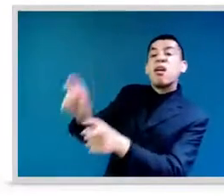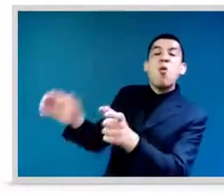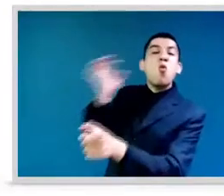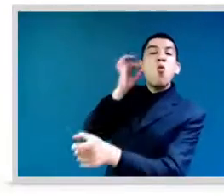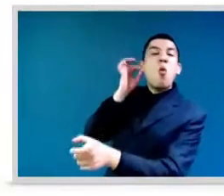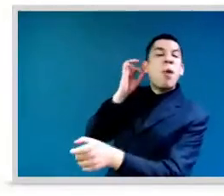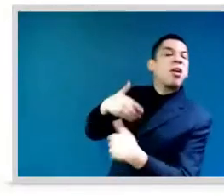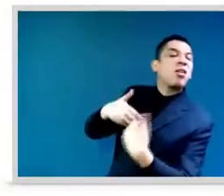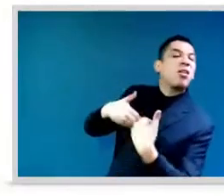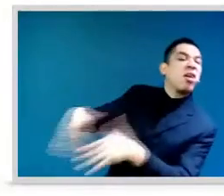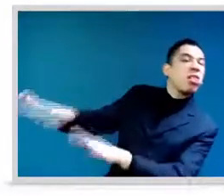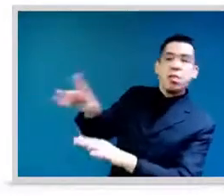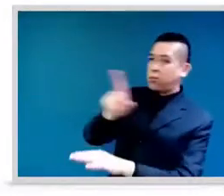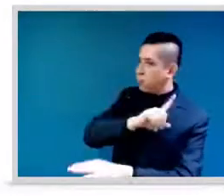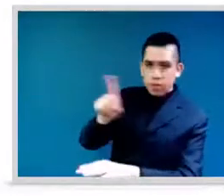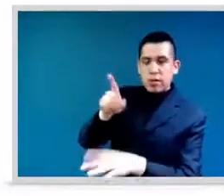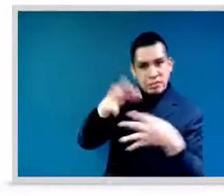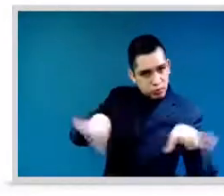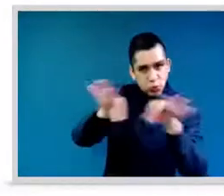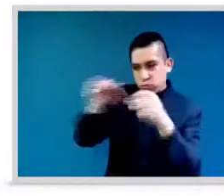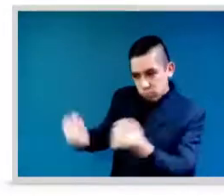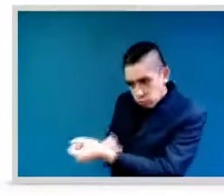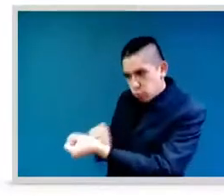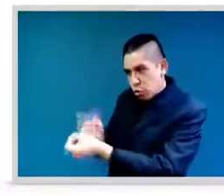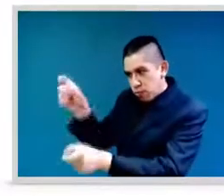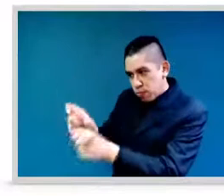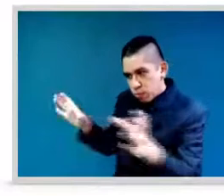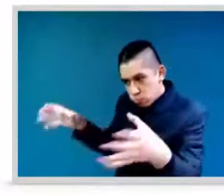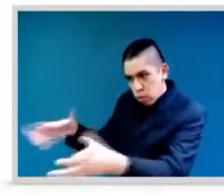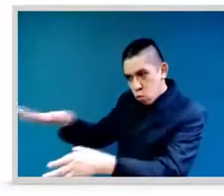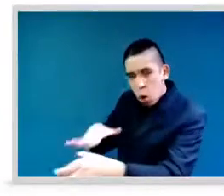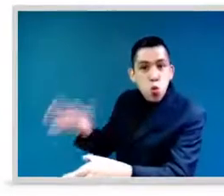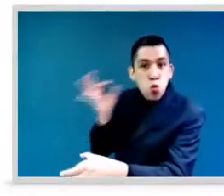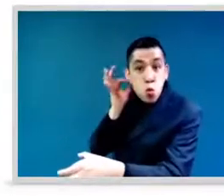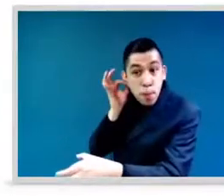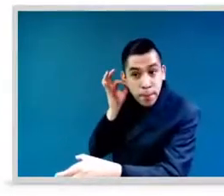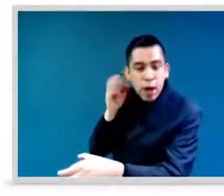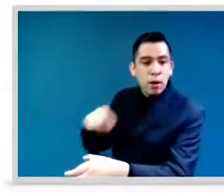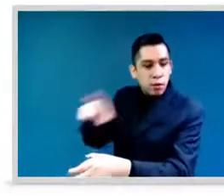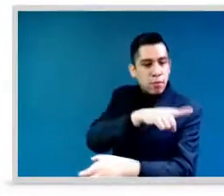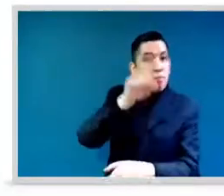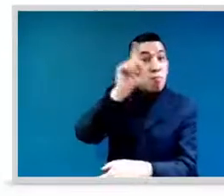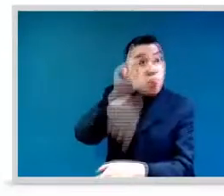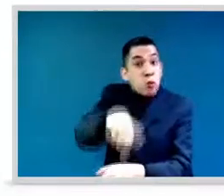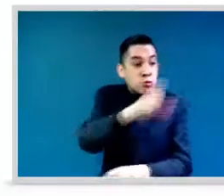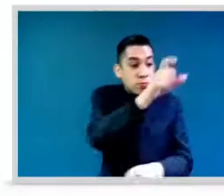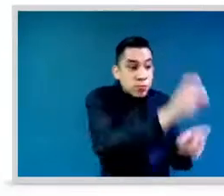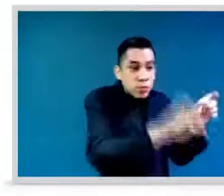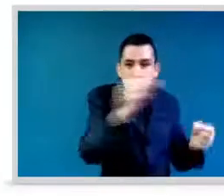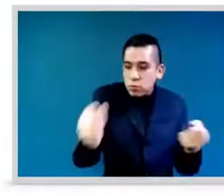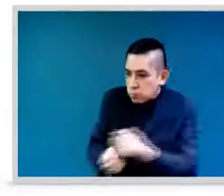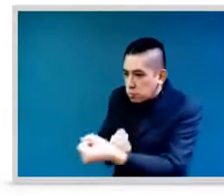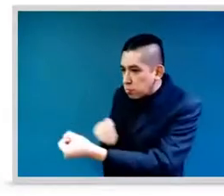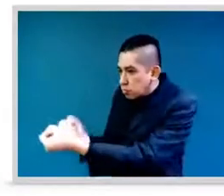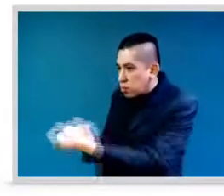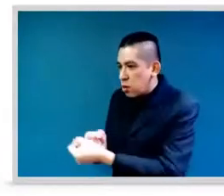back women to work their way into these systems and change them. Not just adapt